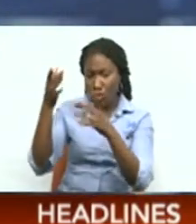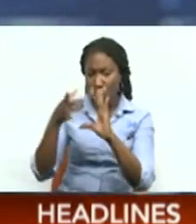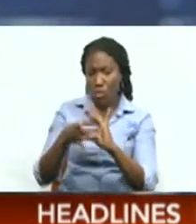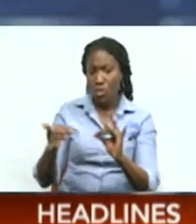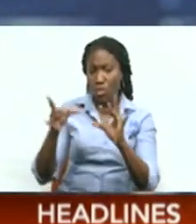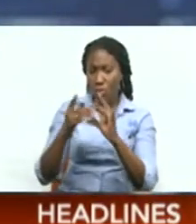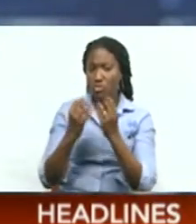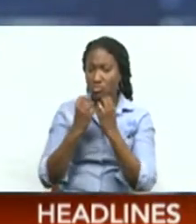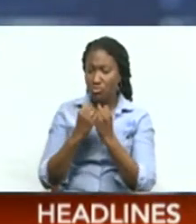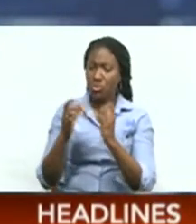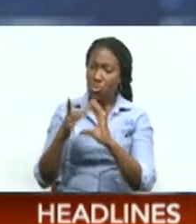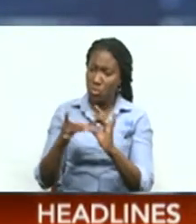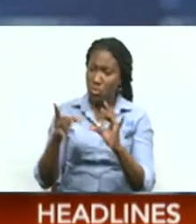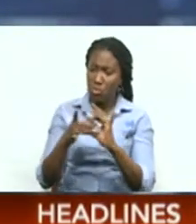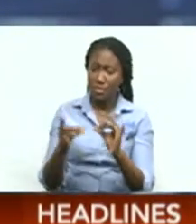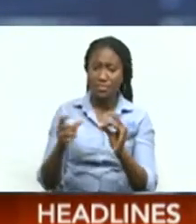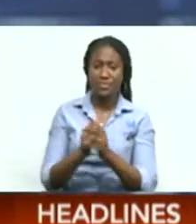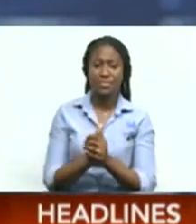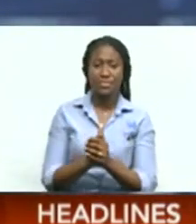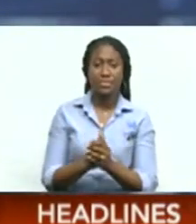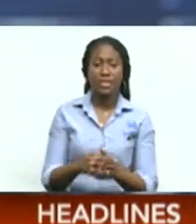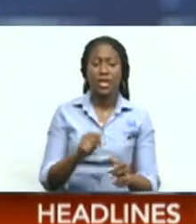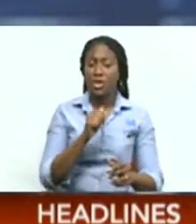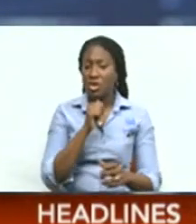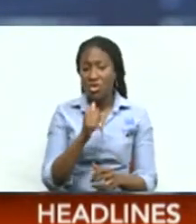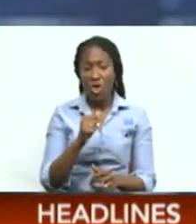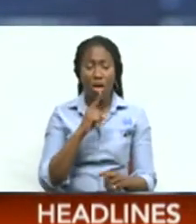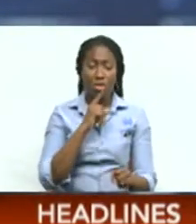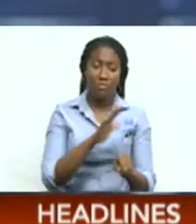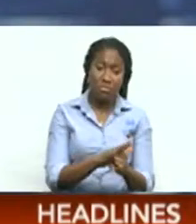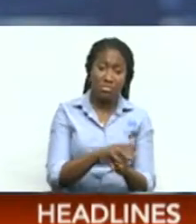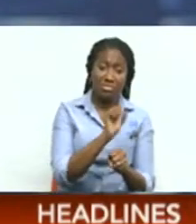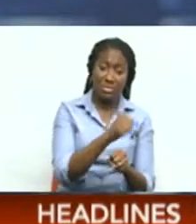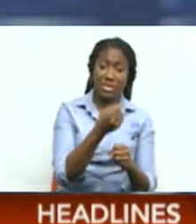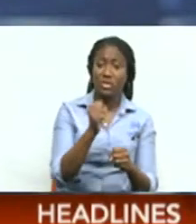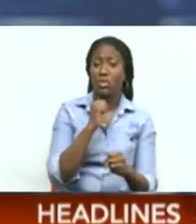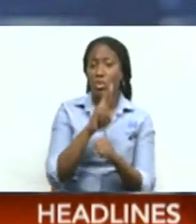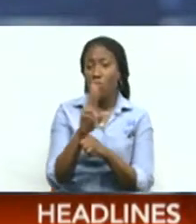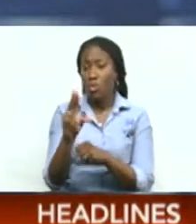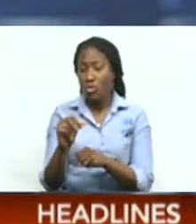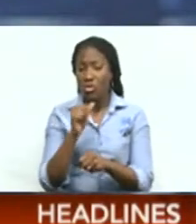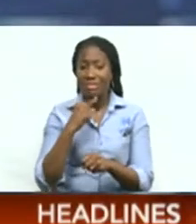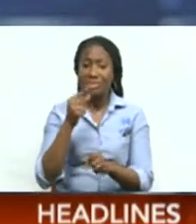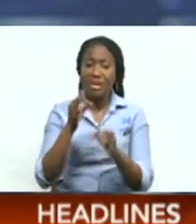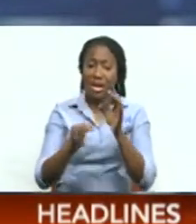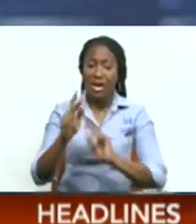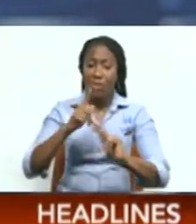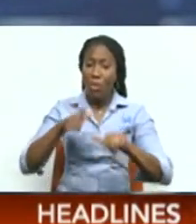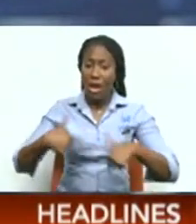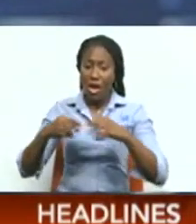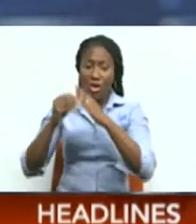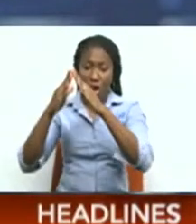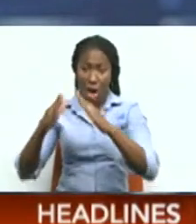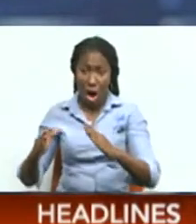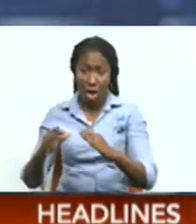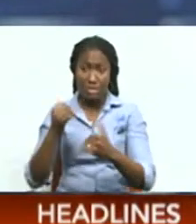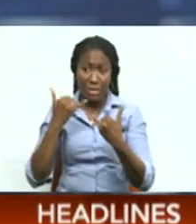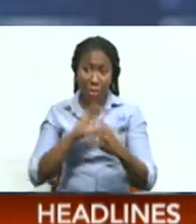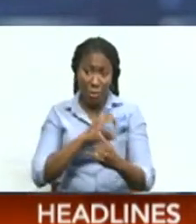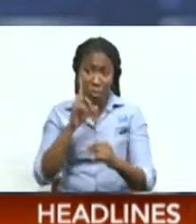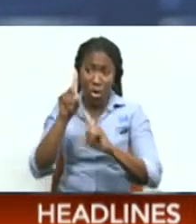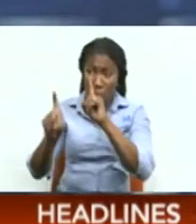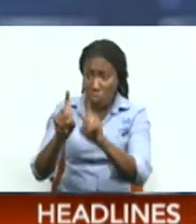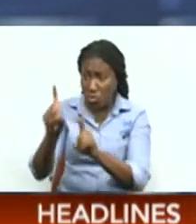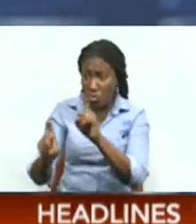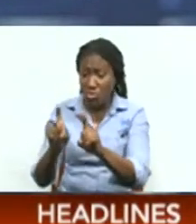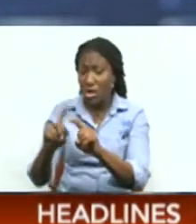your reporting on this story. Singh did not want to confirm or deny whether or not relatives who live on the compound were also being investigated, instead of